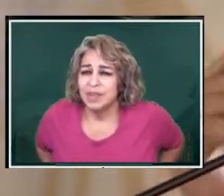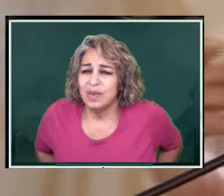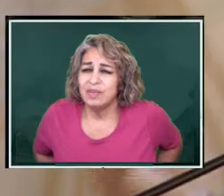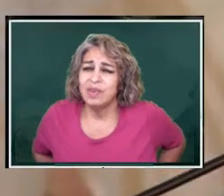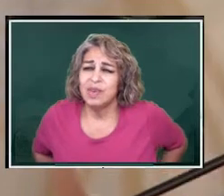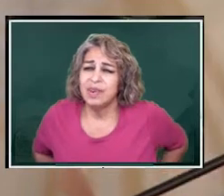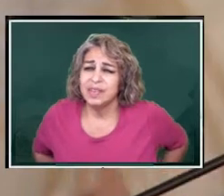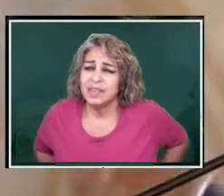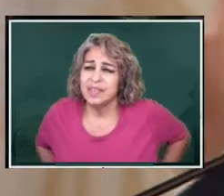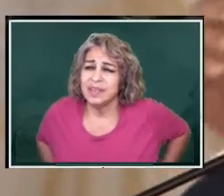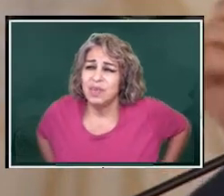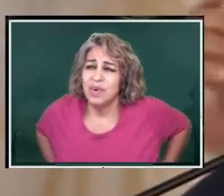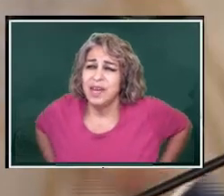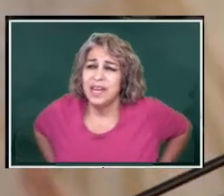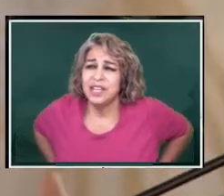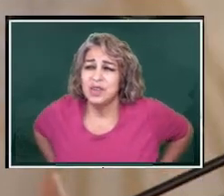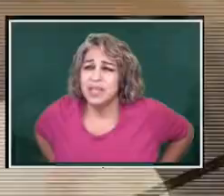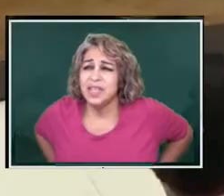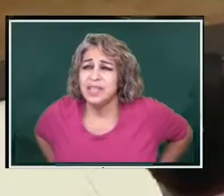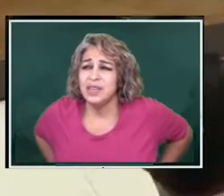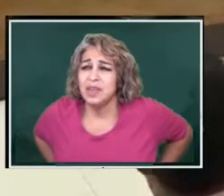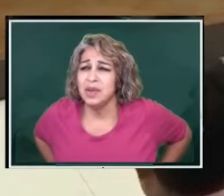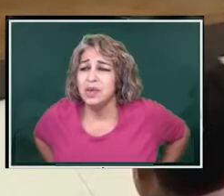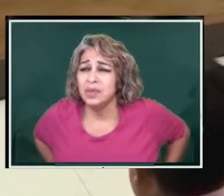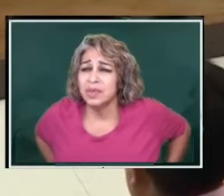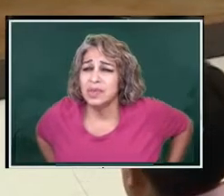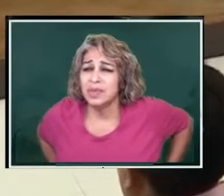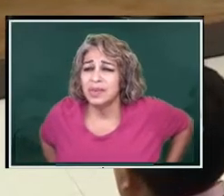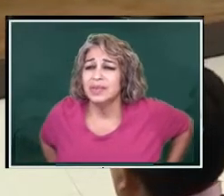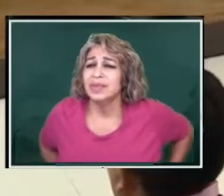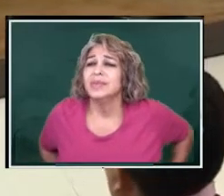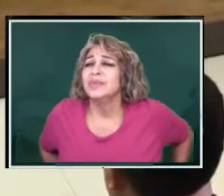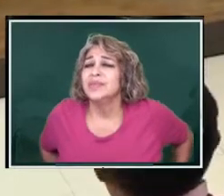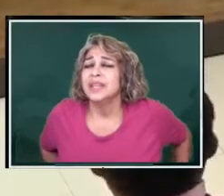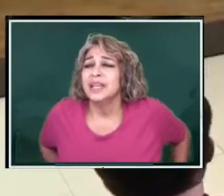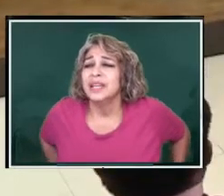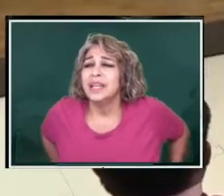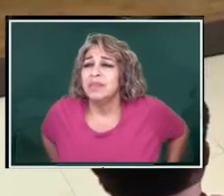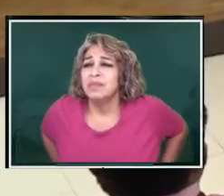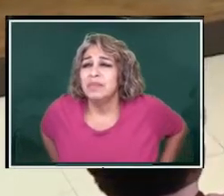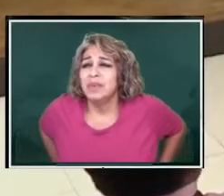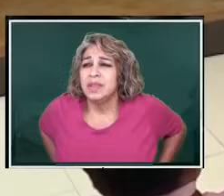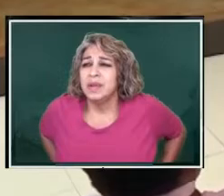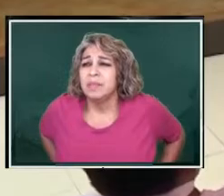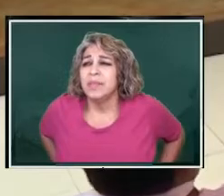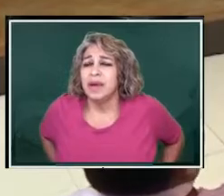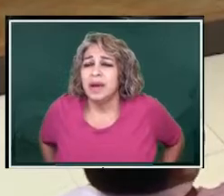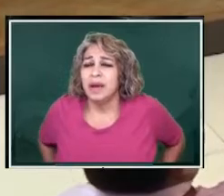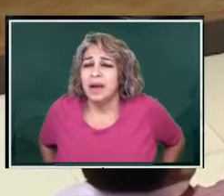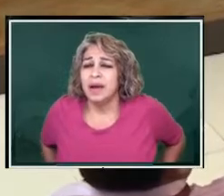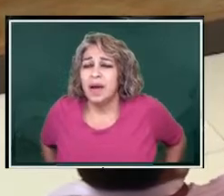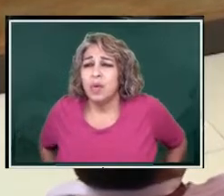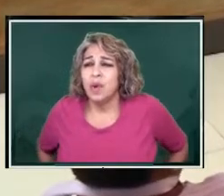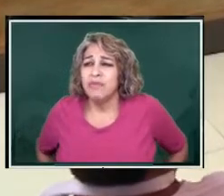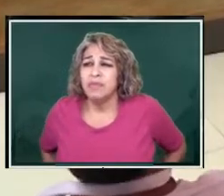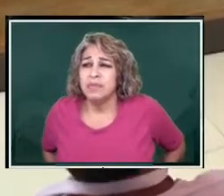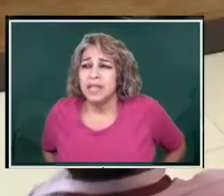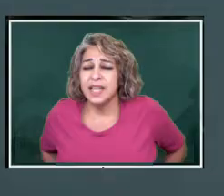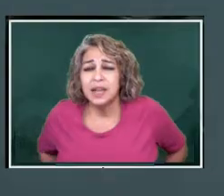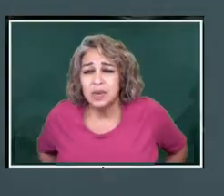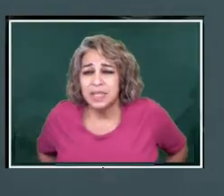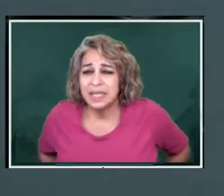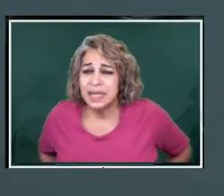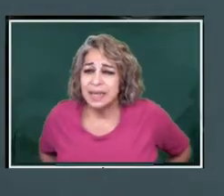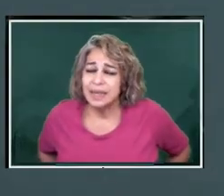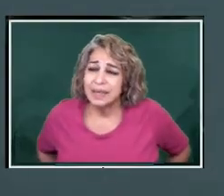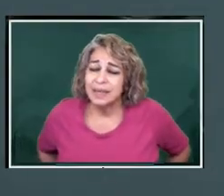So, of course, we need to attend to the youth, get them away from